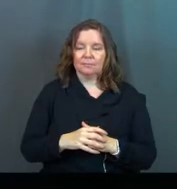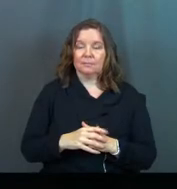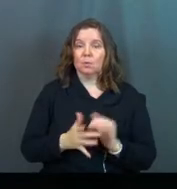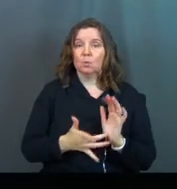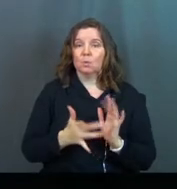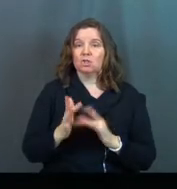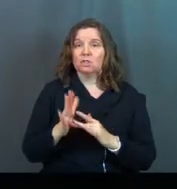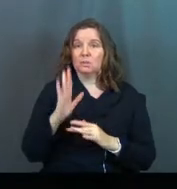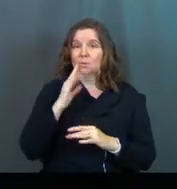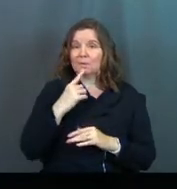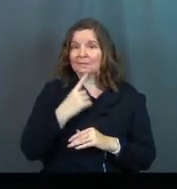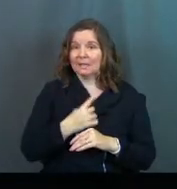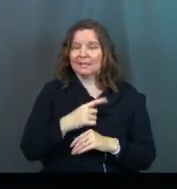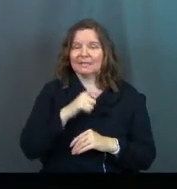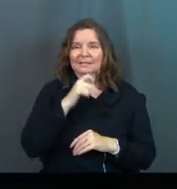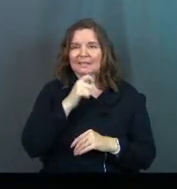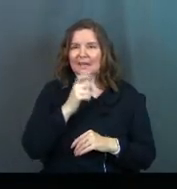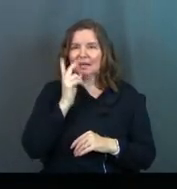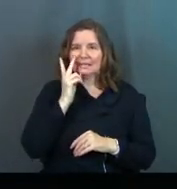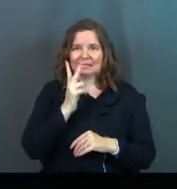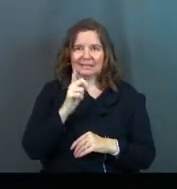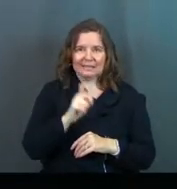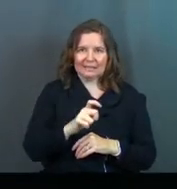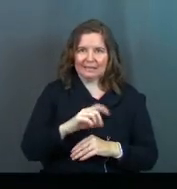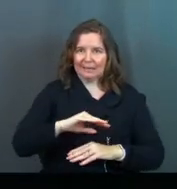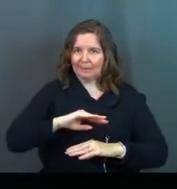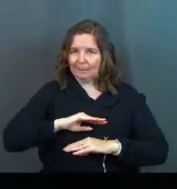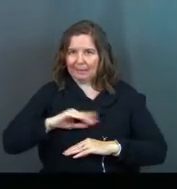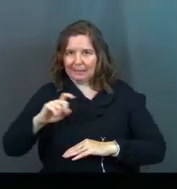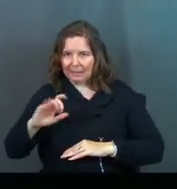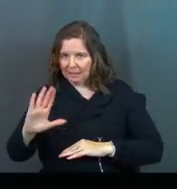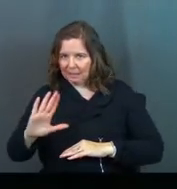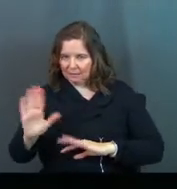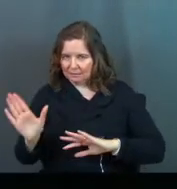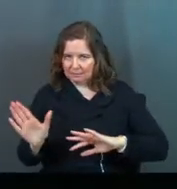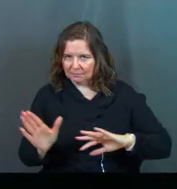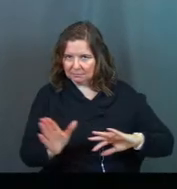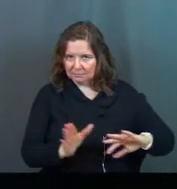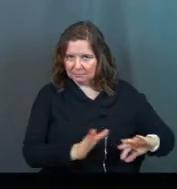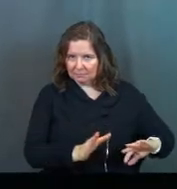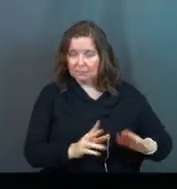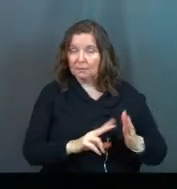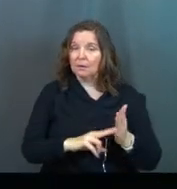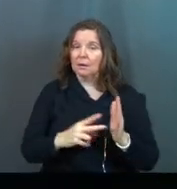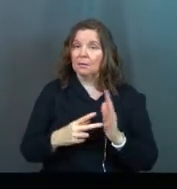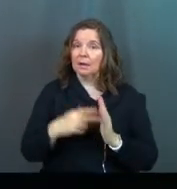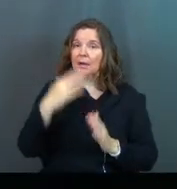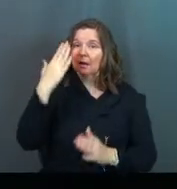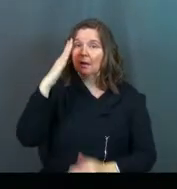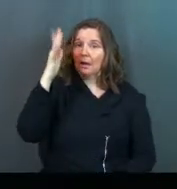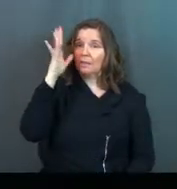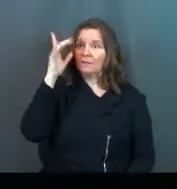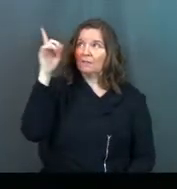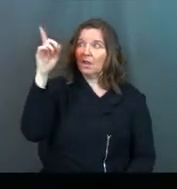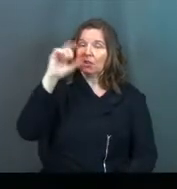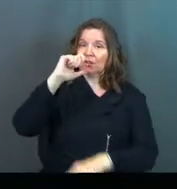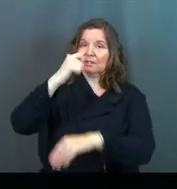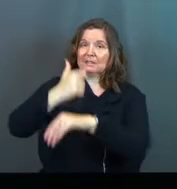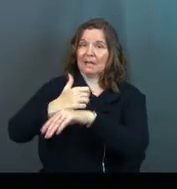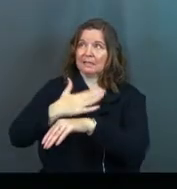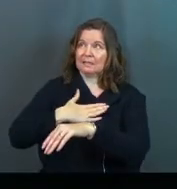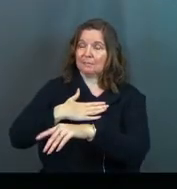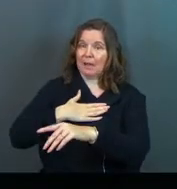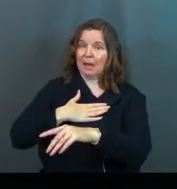What Jesus is going to say is, It's not see a need, meet a need. What it is, is God the Father sets my